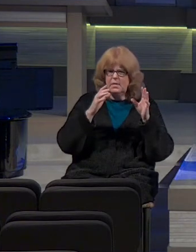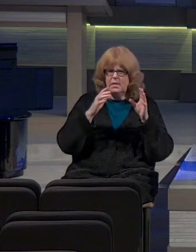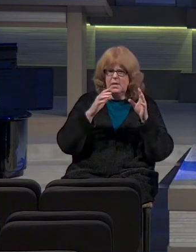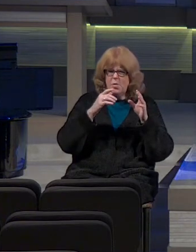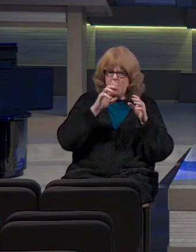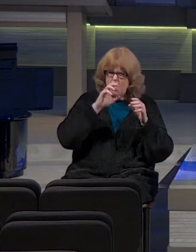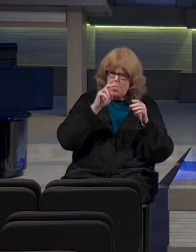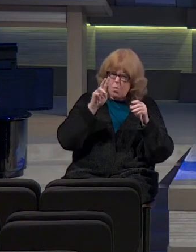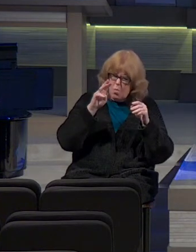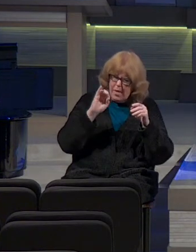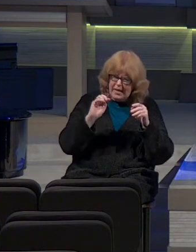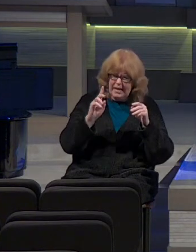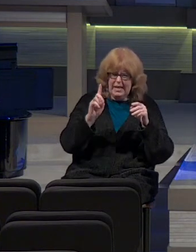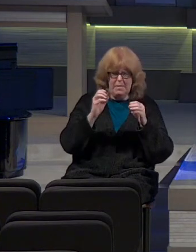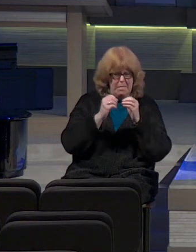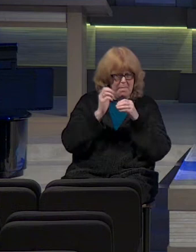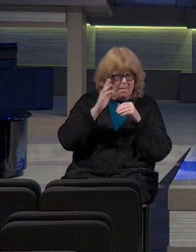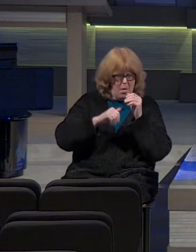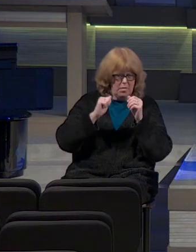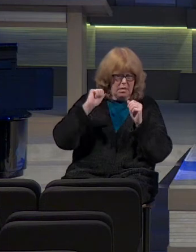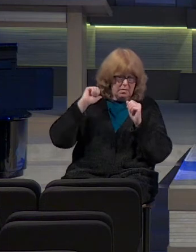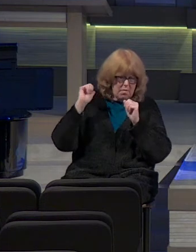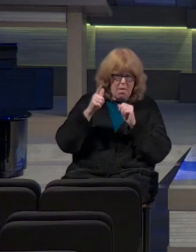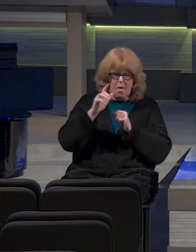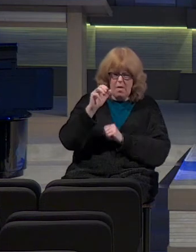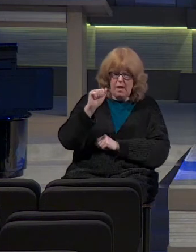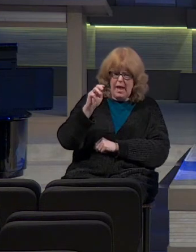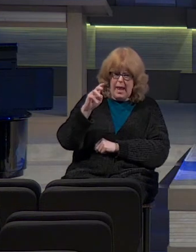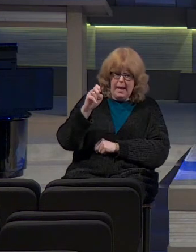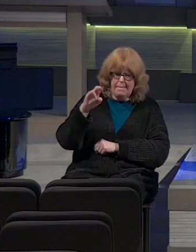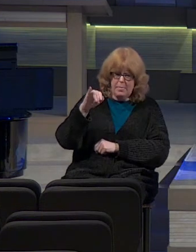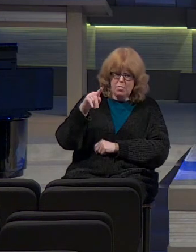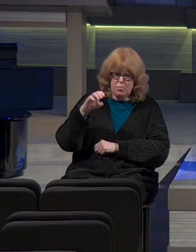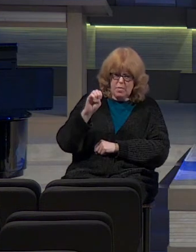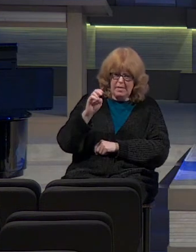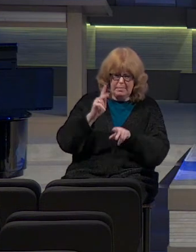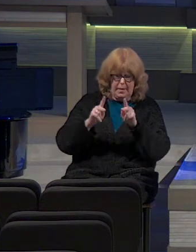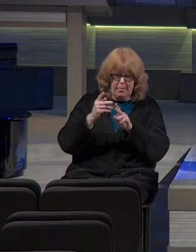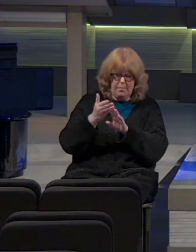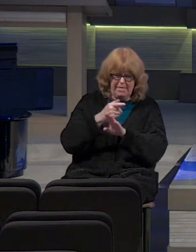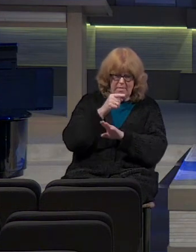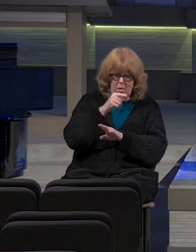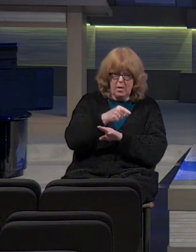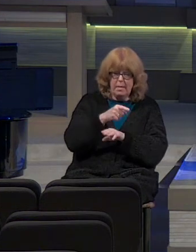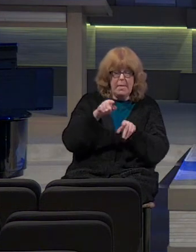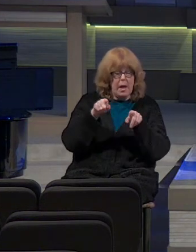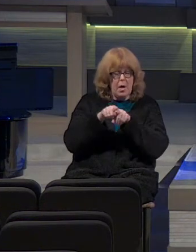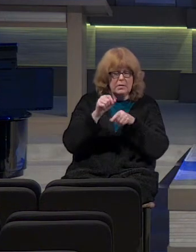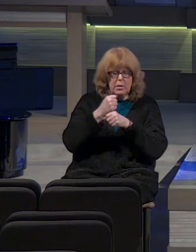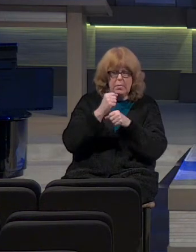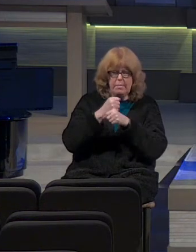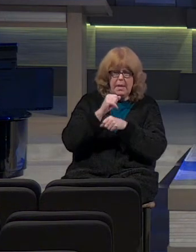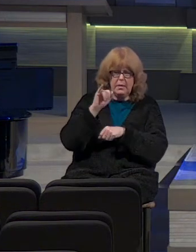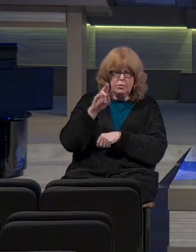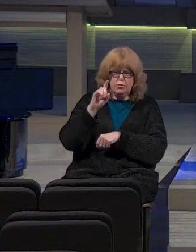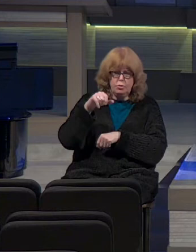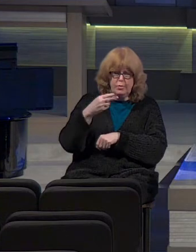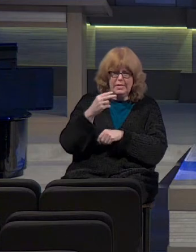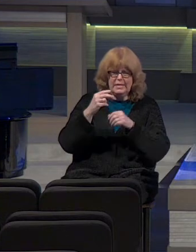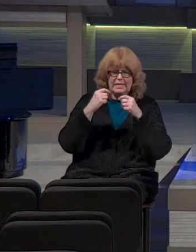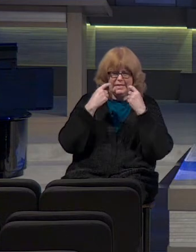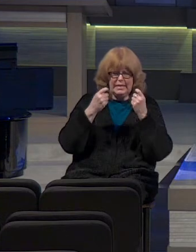done wickedly more than all the Amorites who were before him, and has also made Judah sin with his idols.